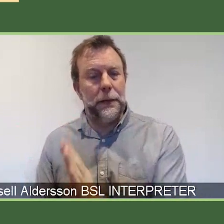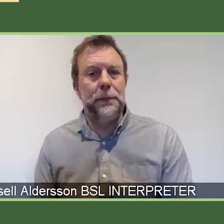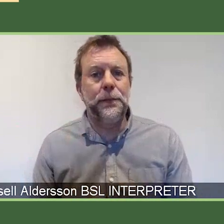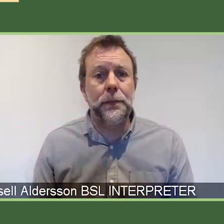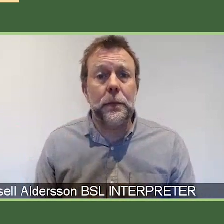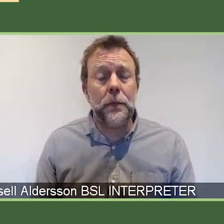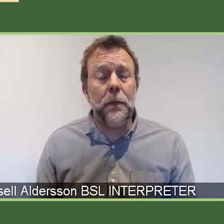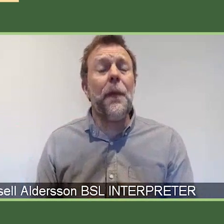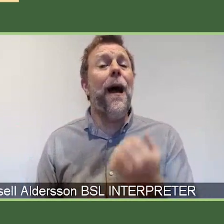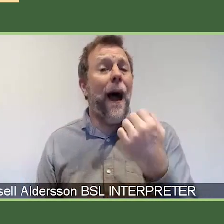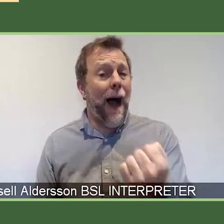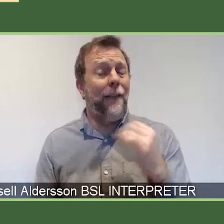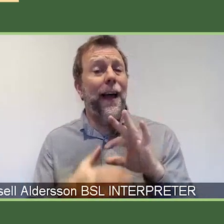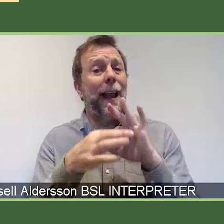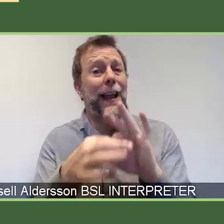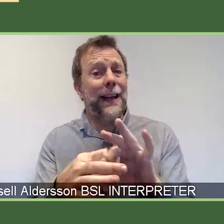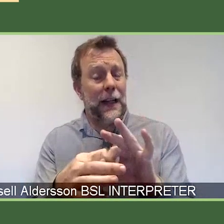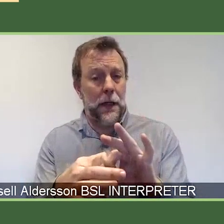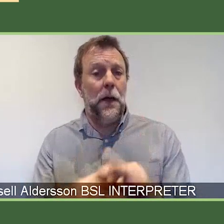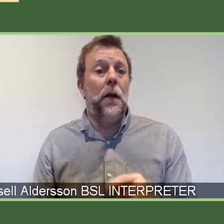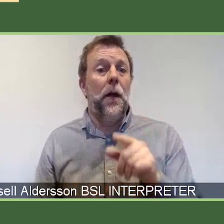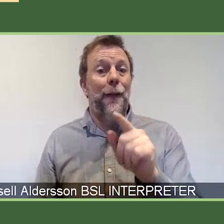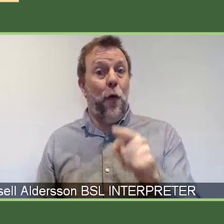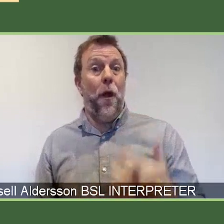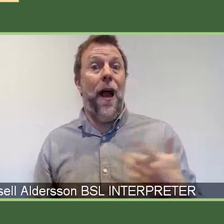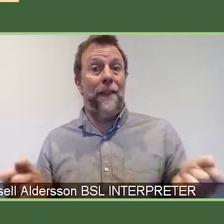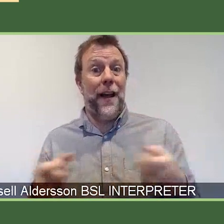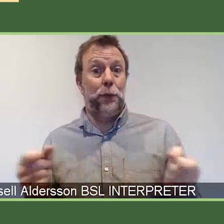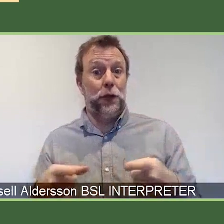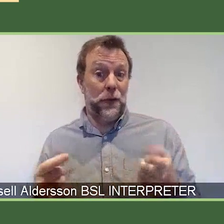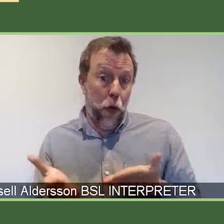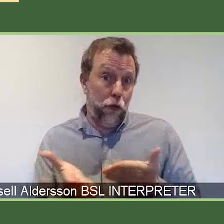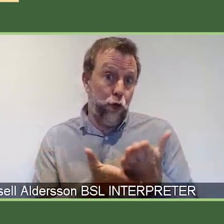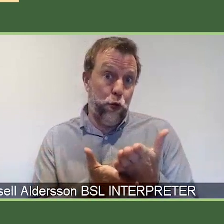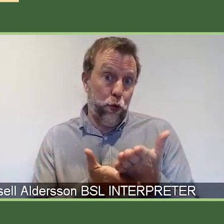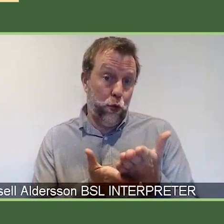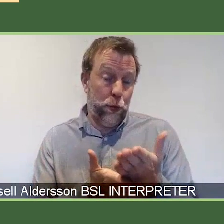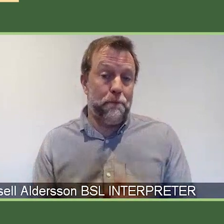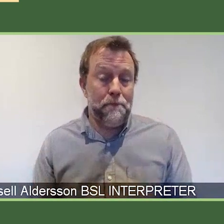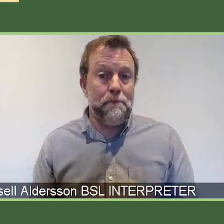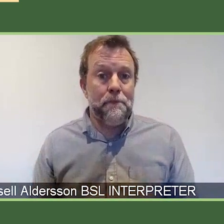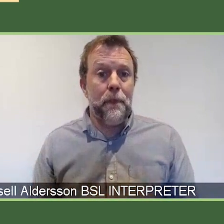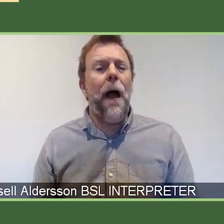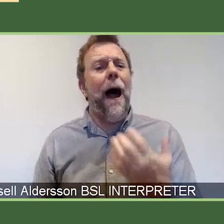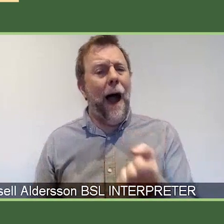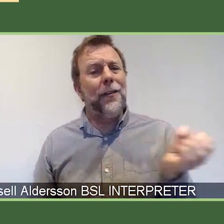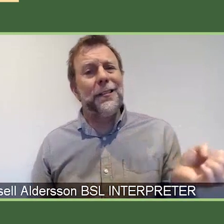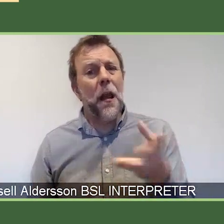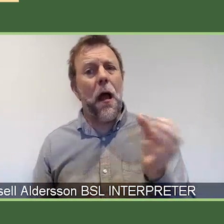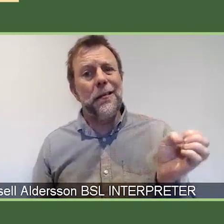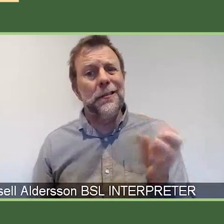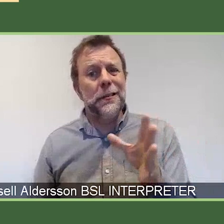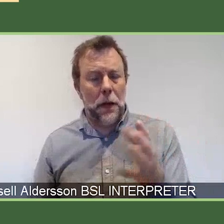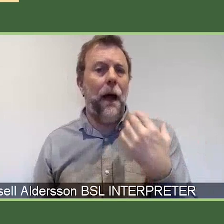There's also a link that is shared with you for live captions for the event throughout the rest of it. We will have slides today, as you can see.